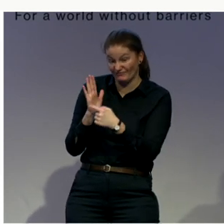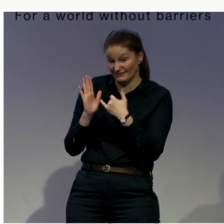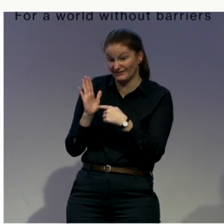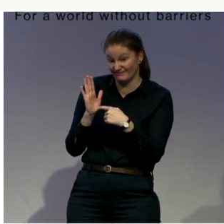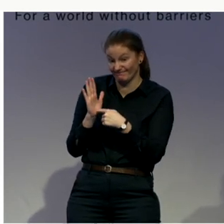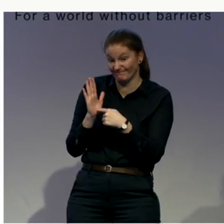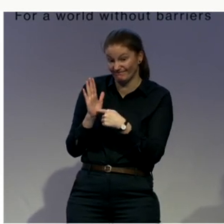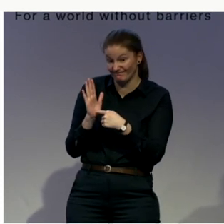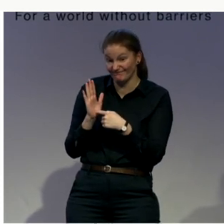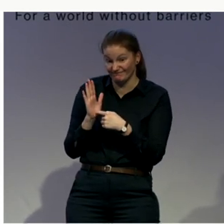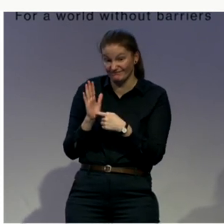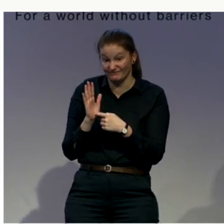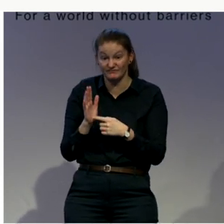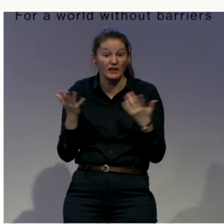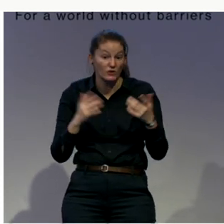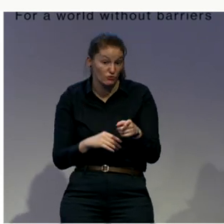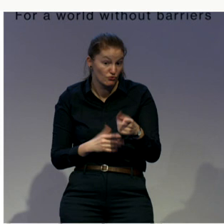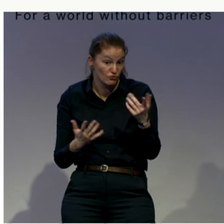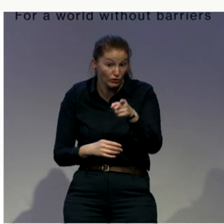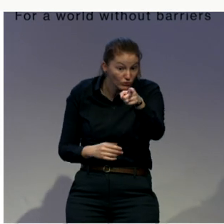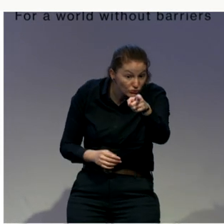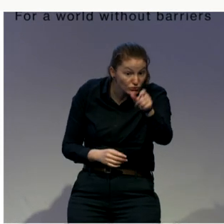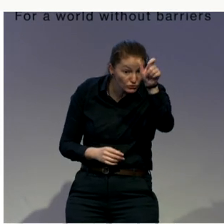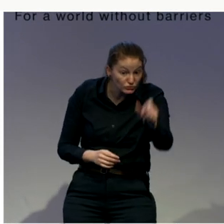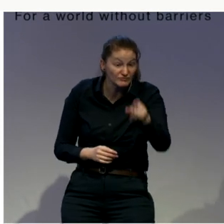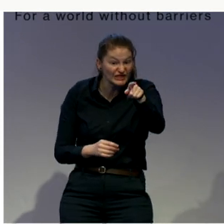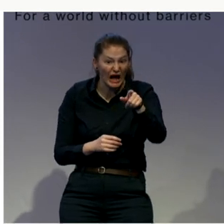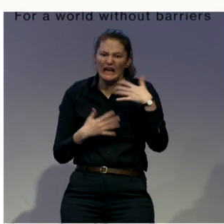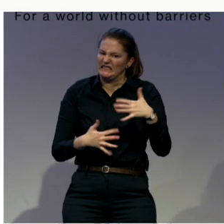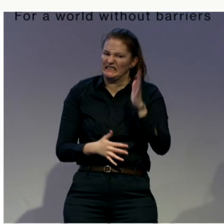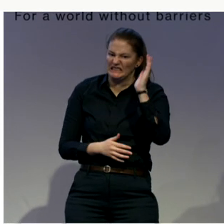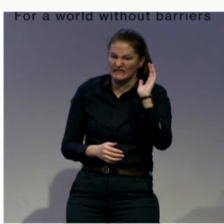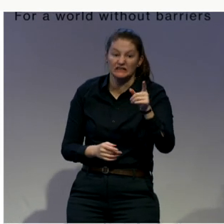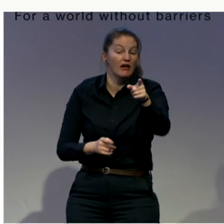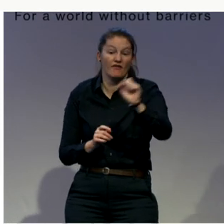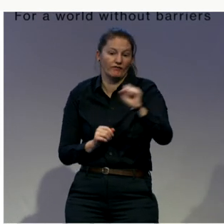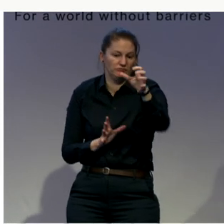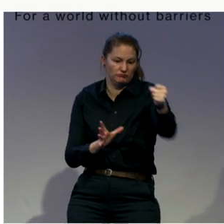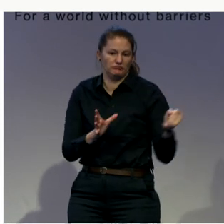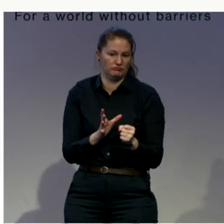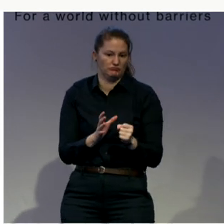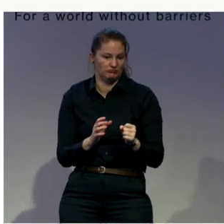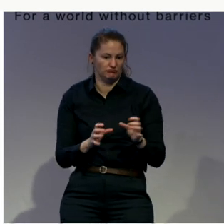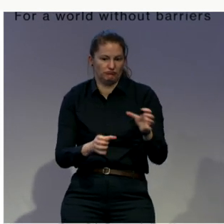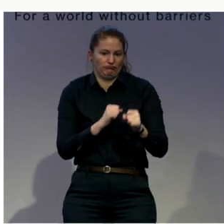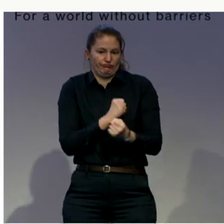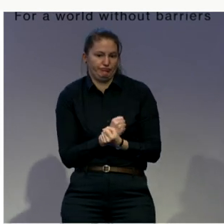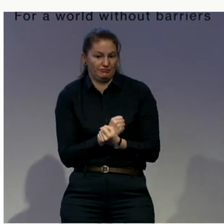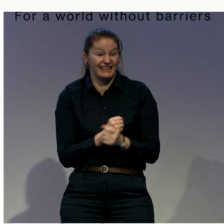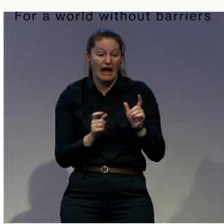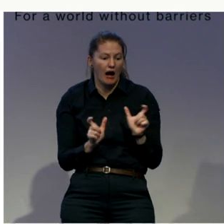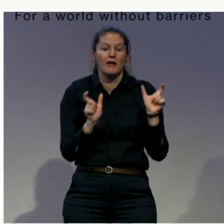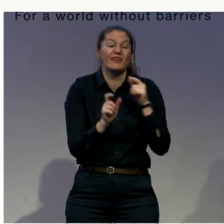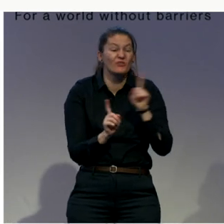and others. So there is an incompatibility there between, you cannot be detained criminally, but you can be detained administratively. So